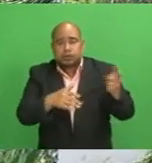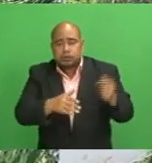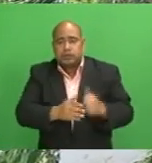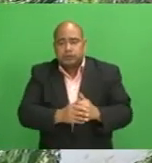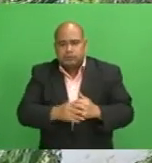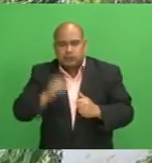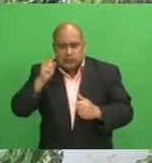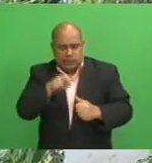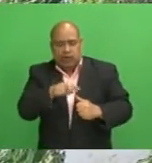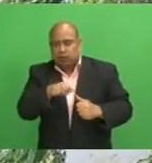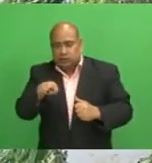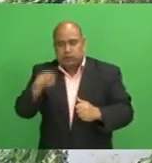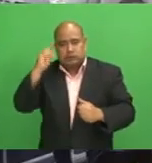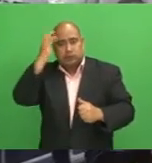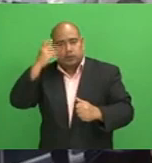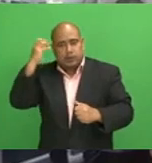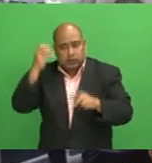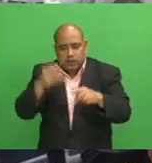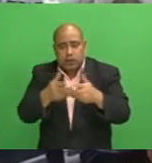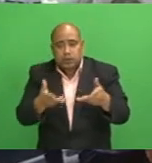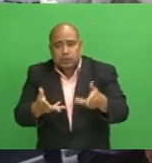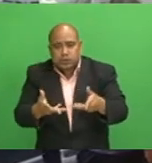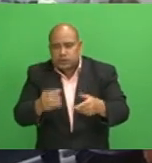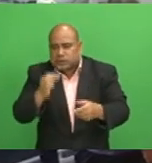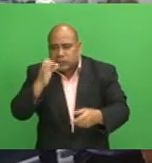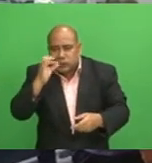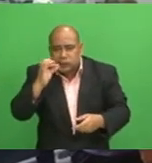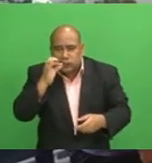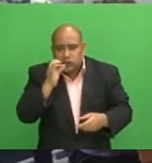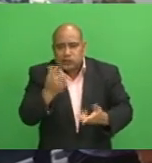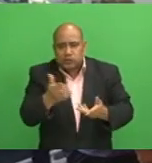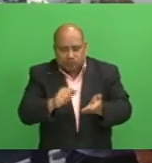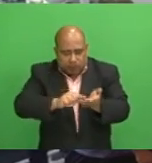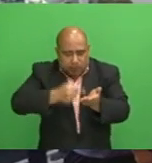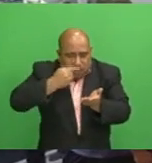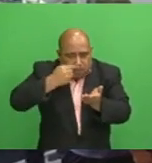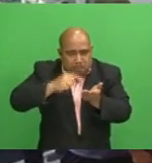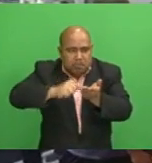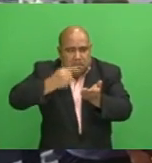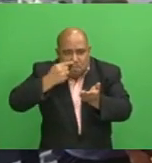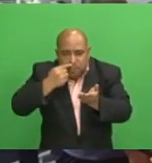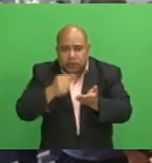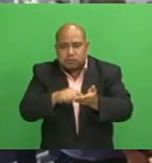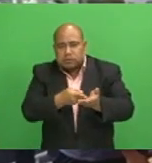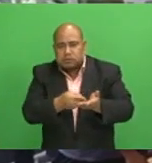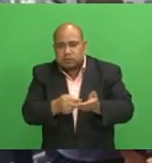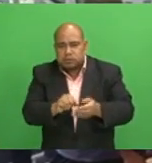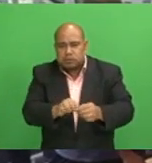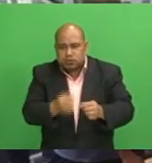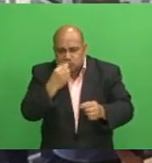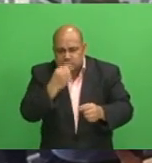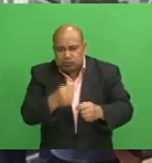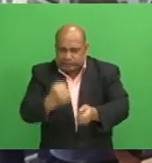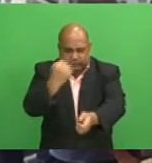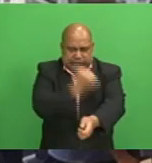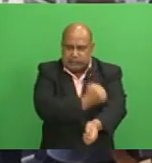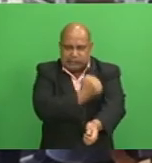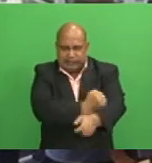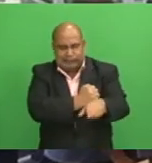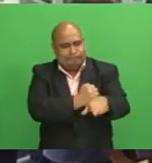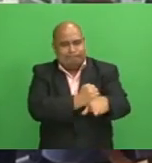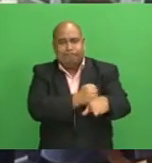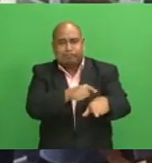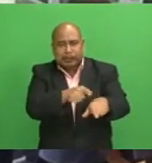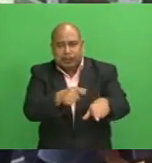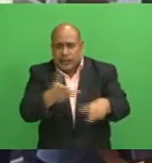possession of green drugs or marijuana and hard drugs such as cocaine and methamphetamine. He says that they continue to gather information